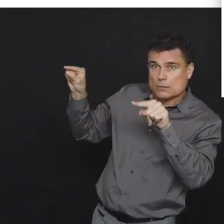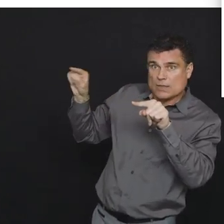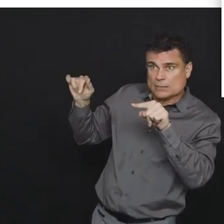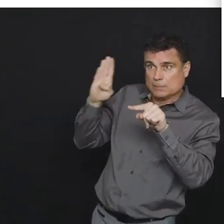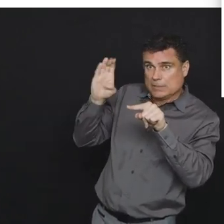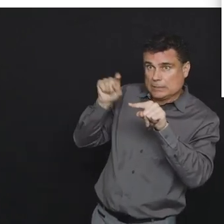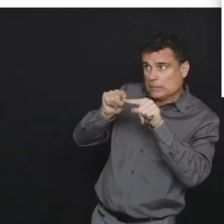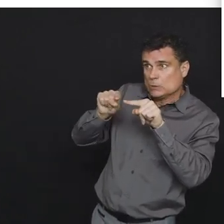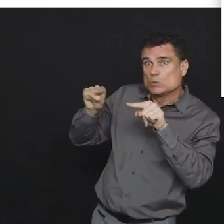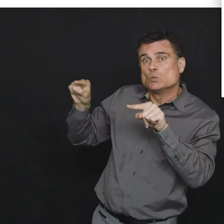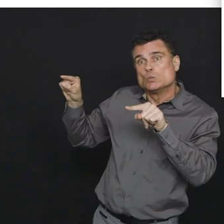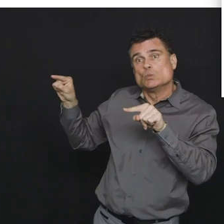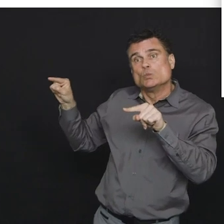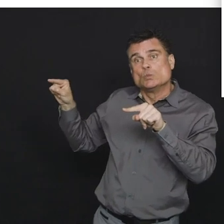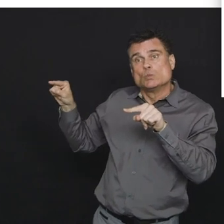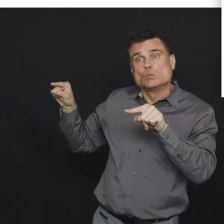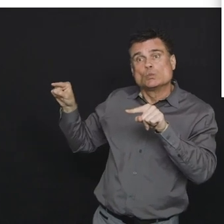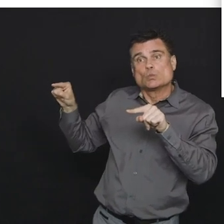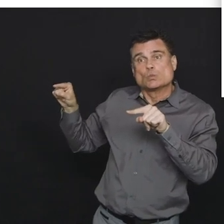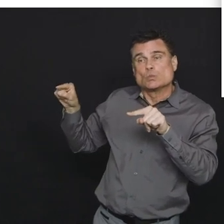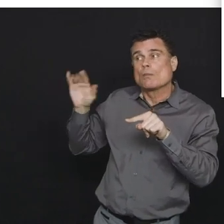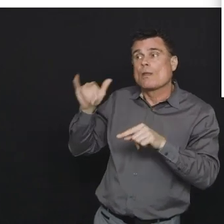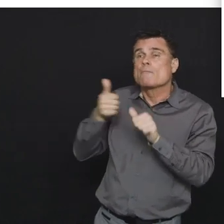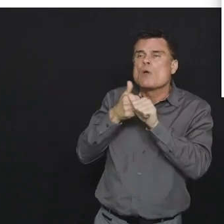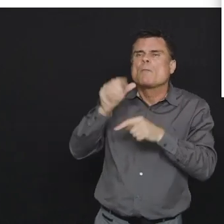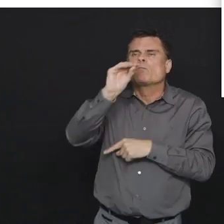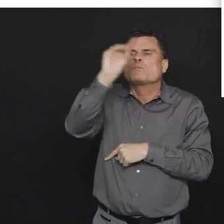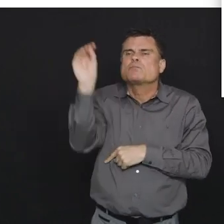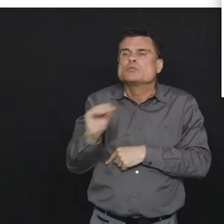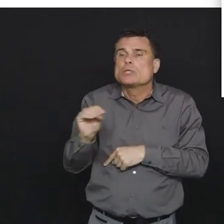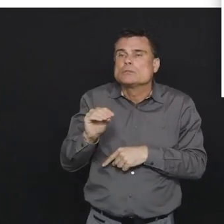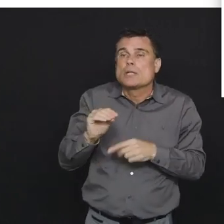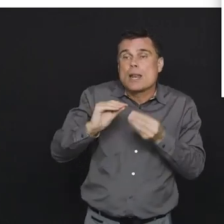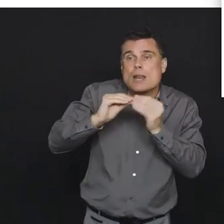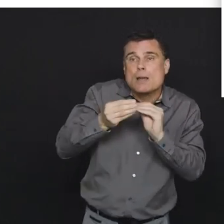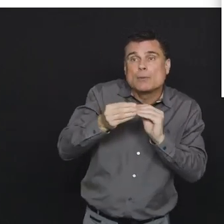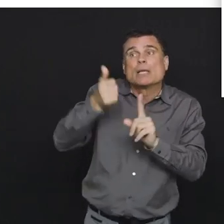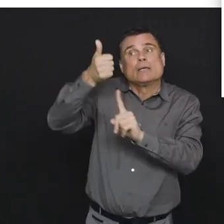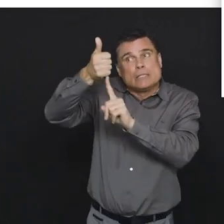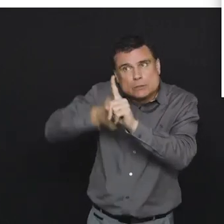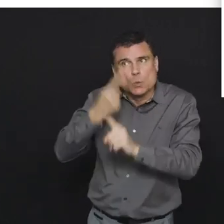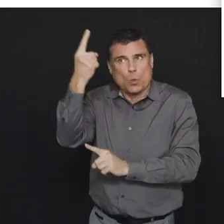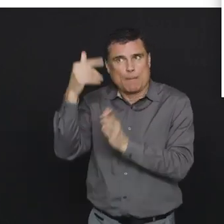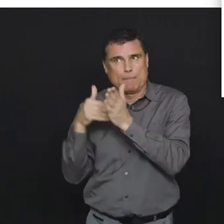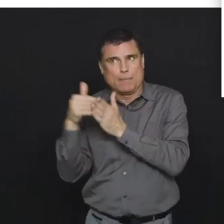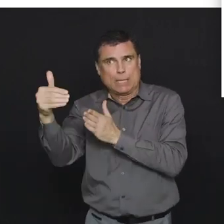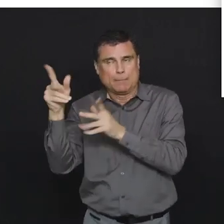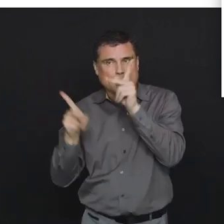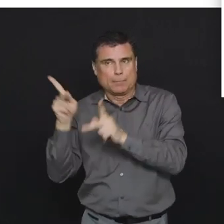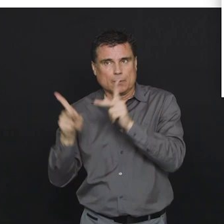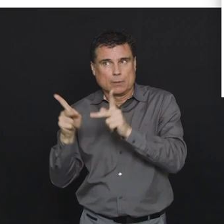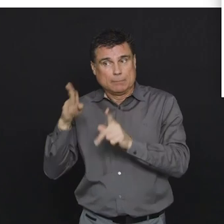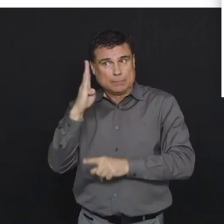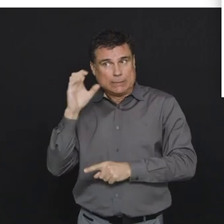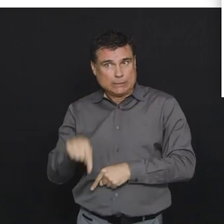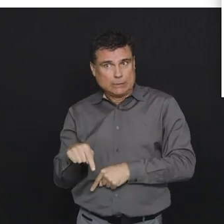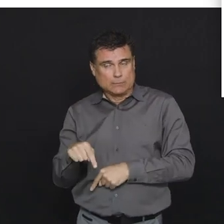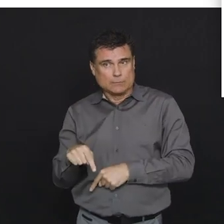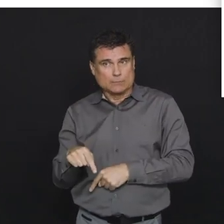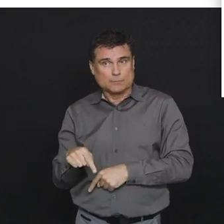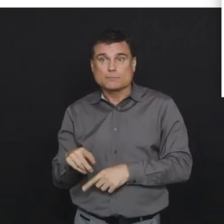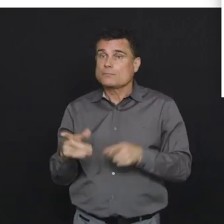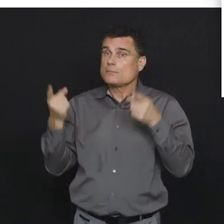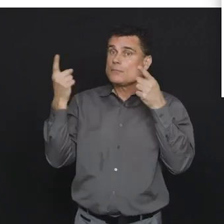now and as you can see we started really this is this is again rates so numbers of